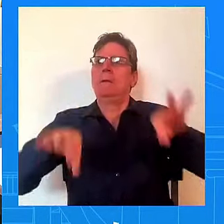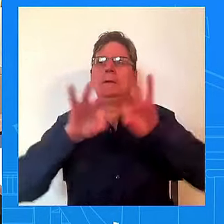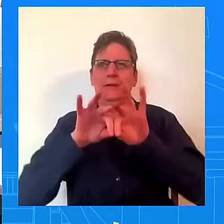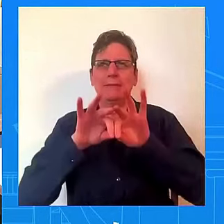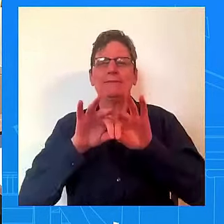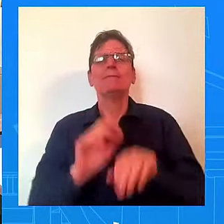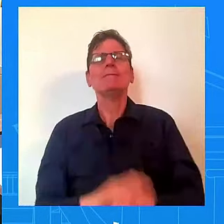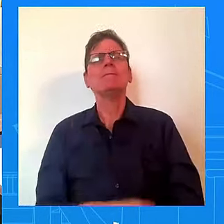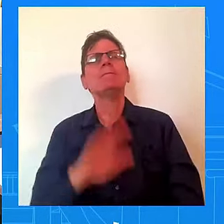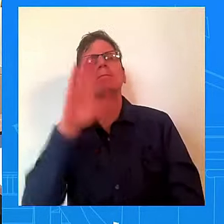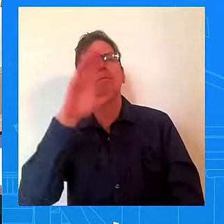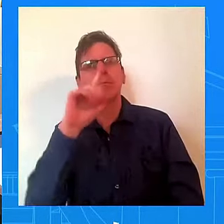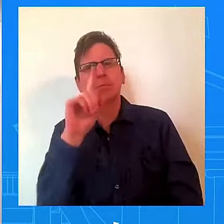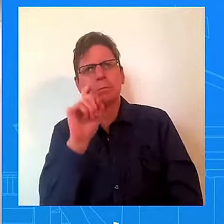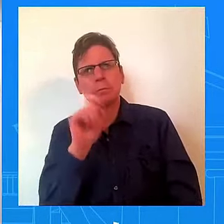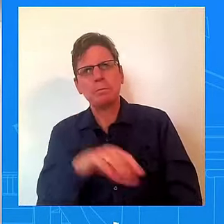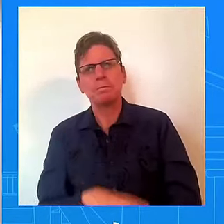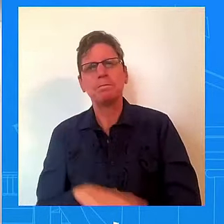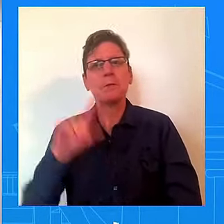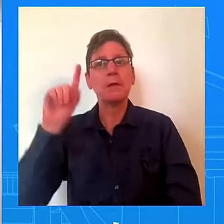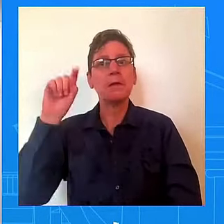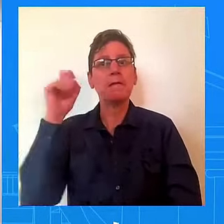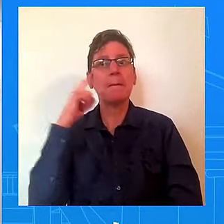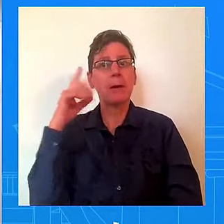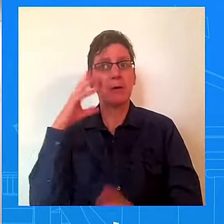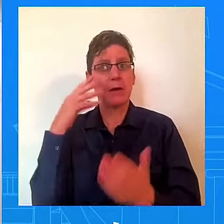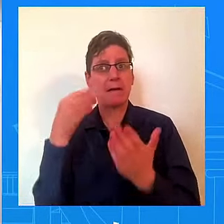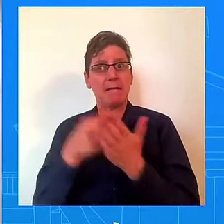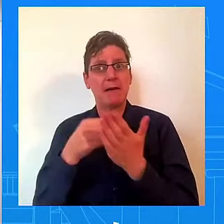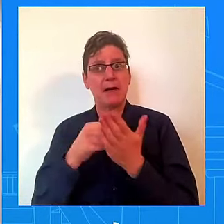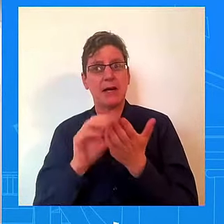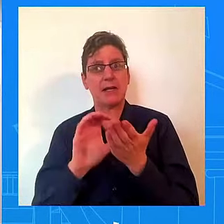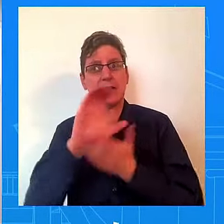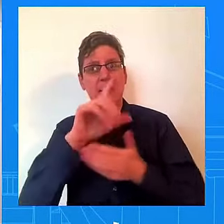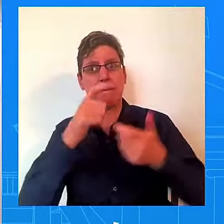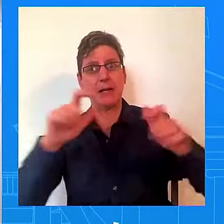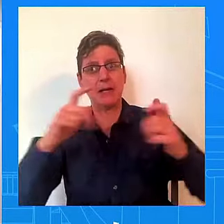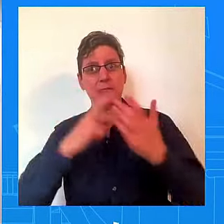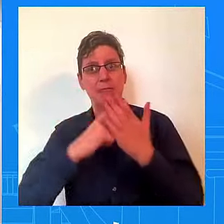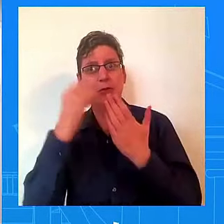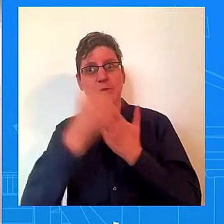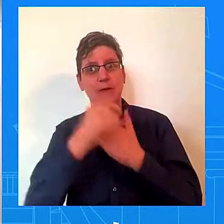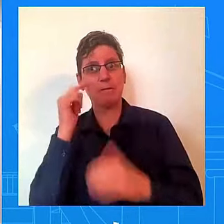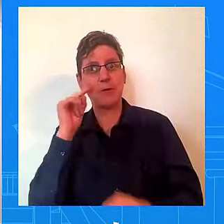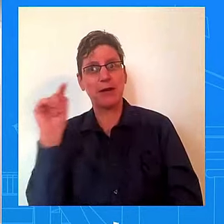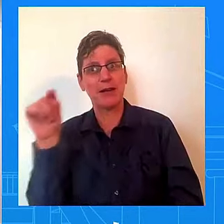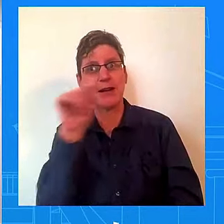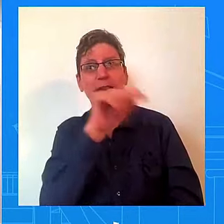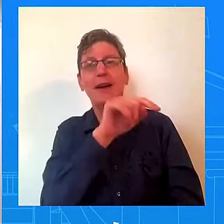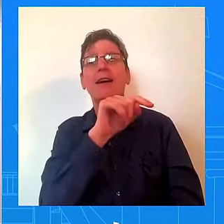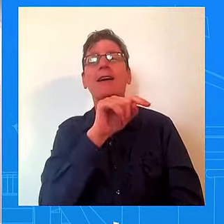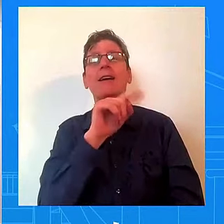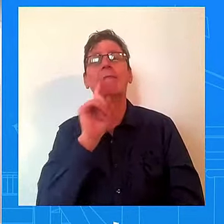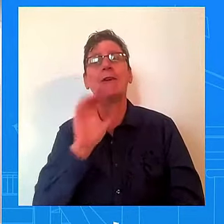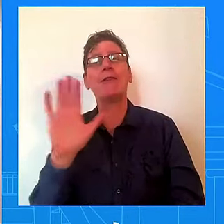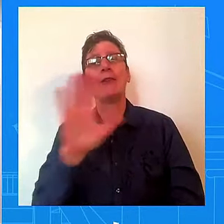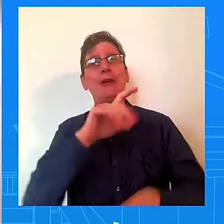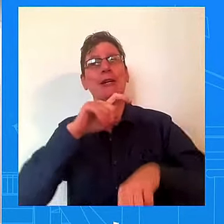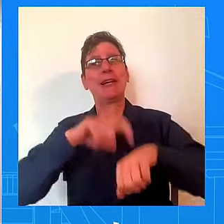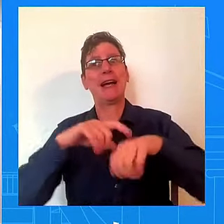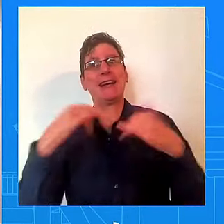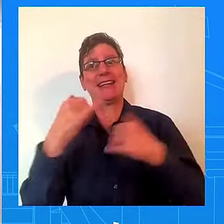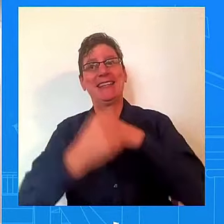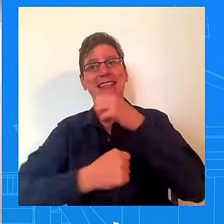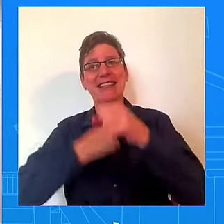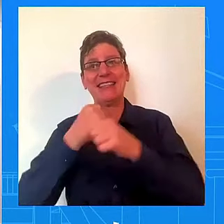push the deadline, like fund the government through next year, like into 2025, but attach the save act to this funding bill.